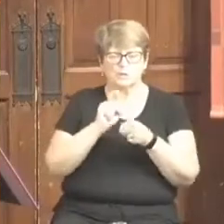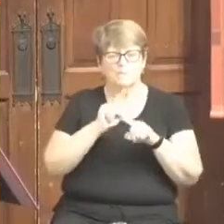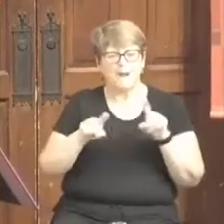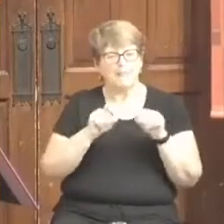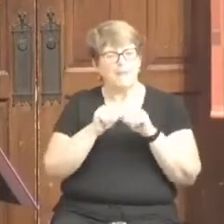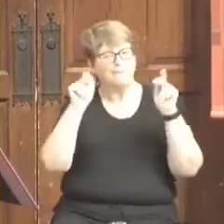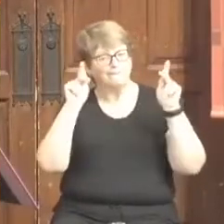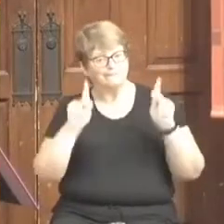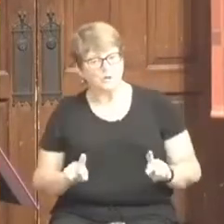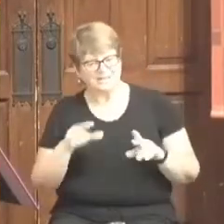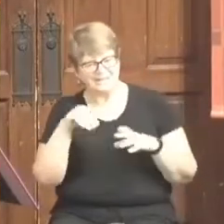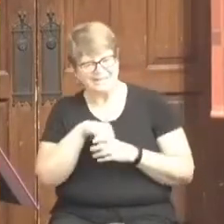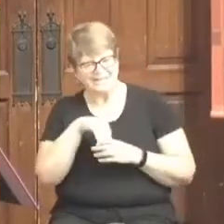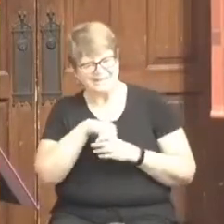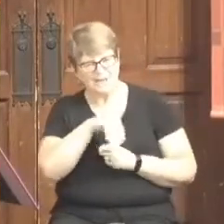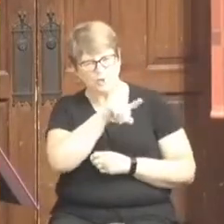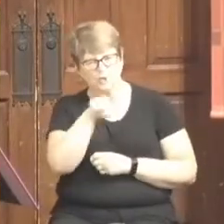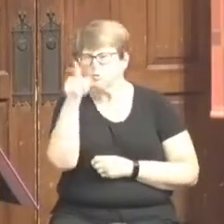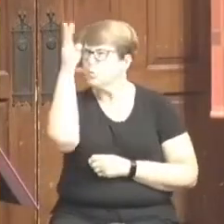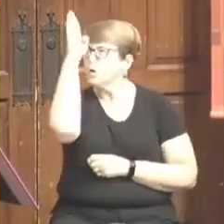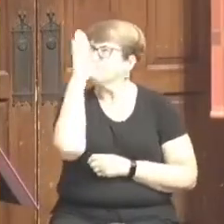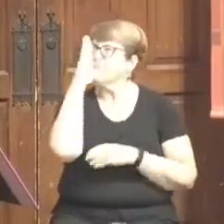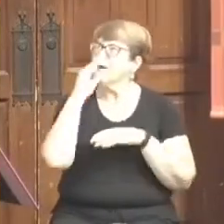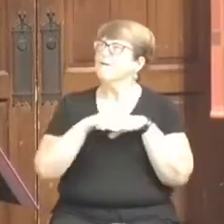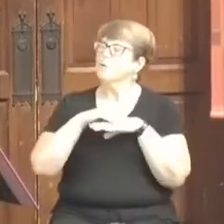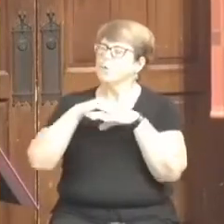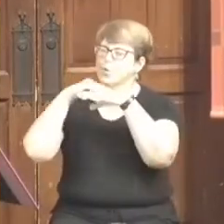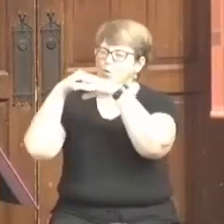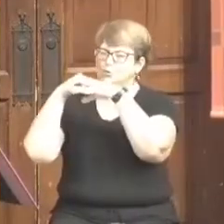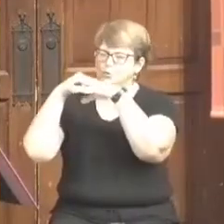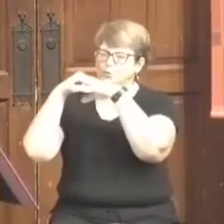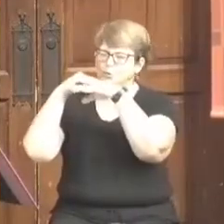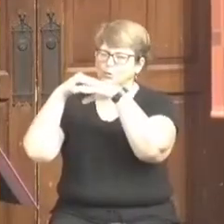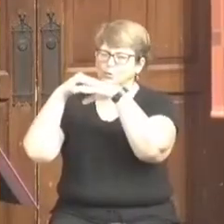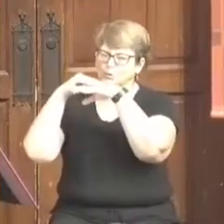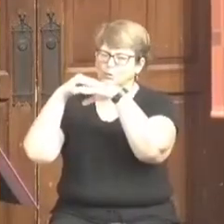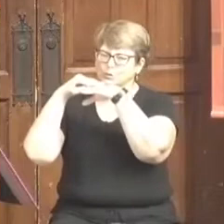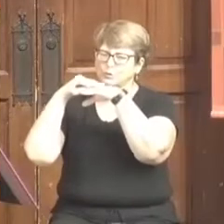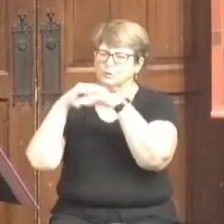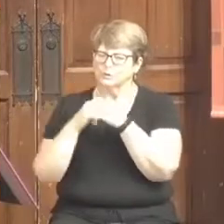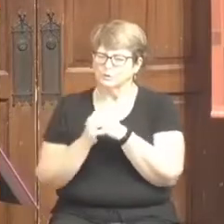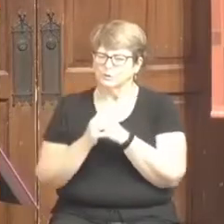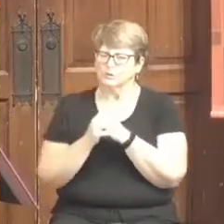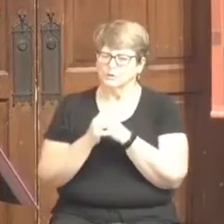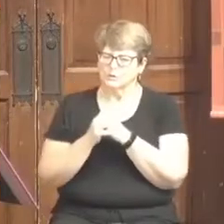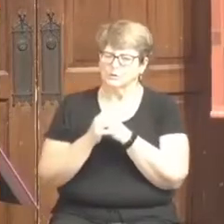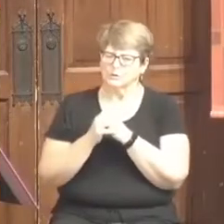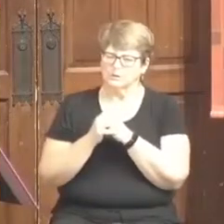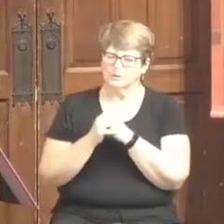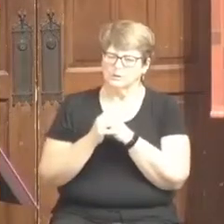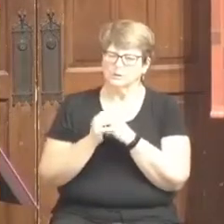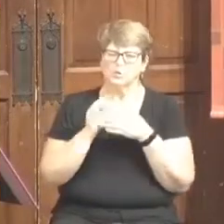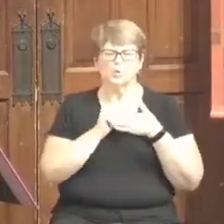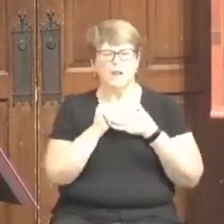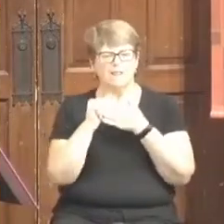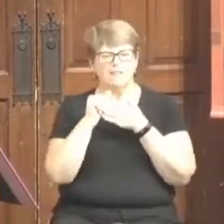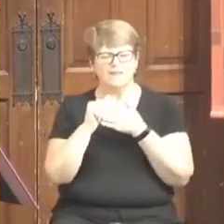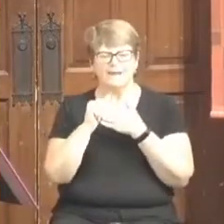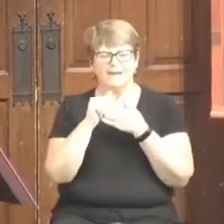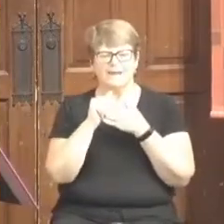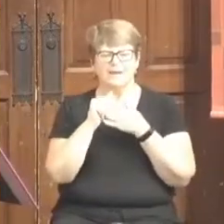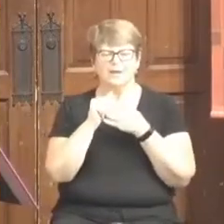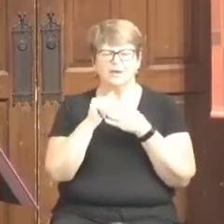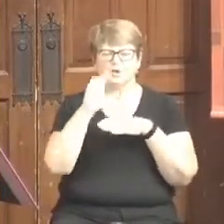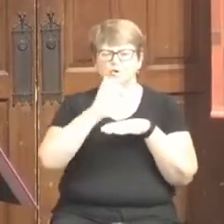person God has called you to be. To lead in congregations and ministry all across eastern Pennsylvania